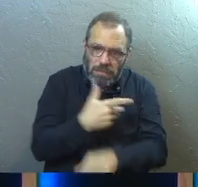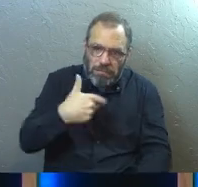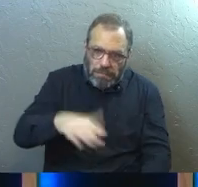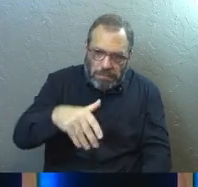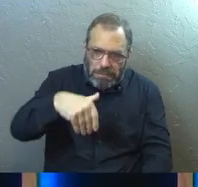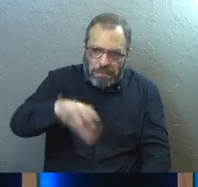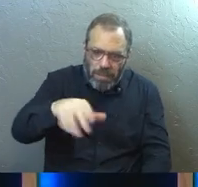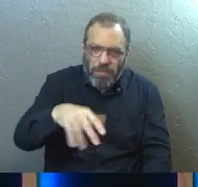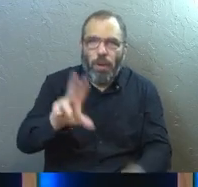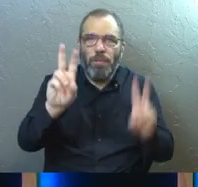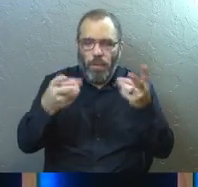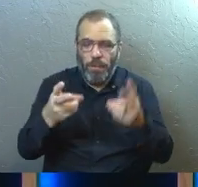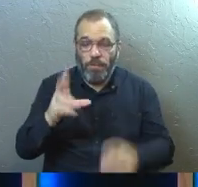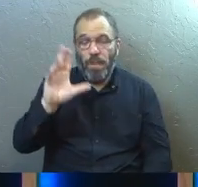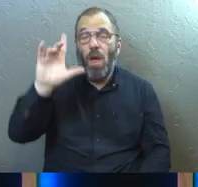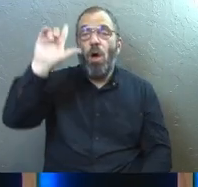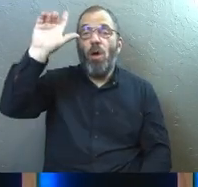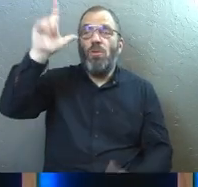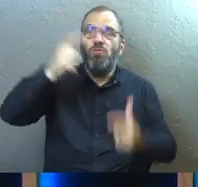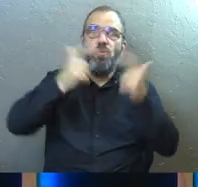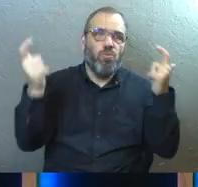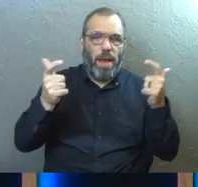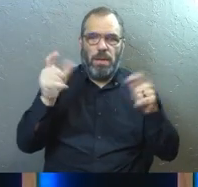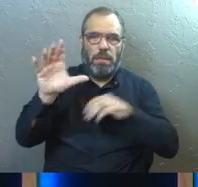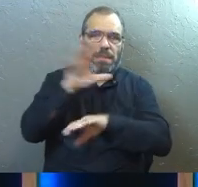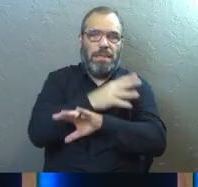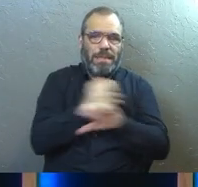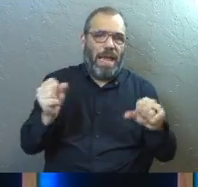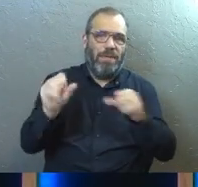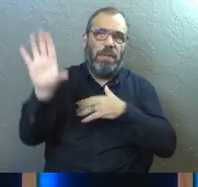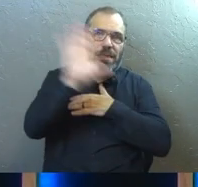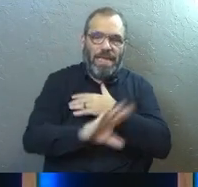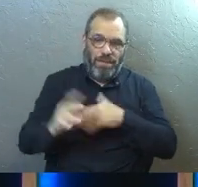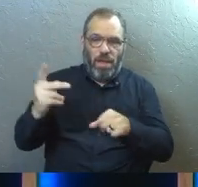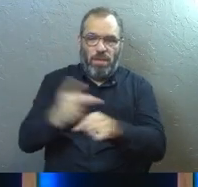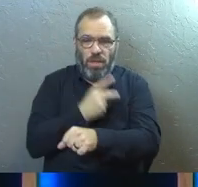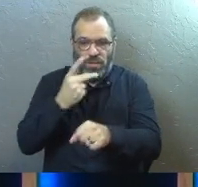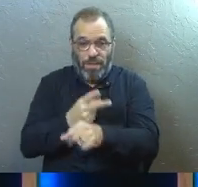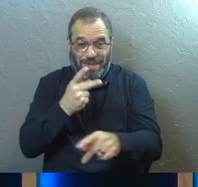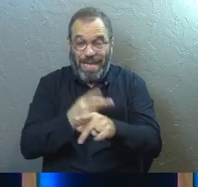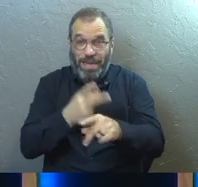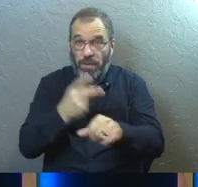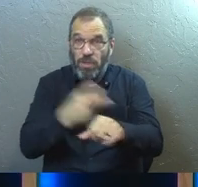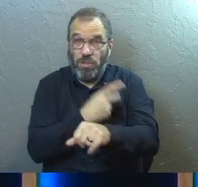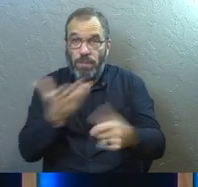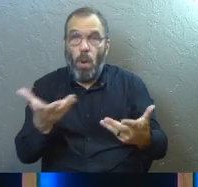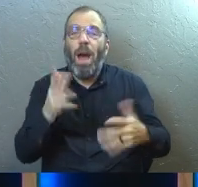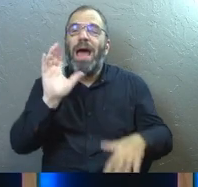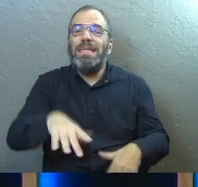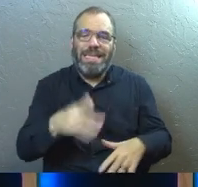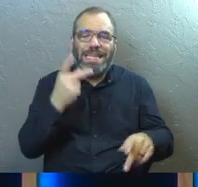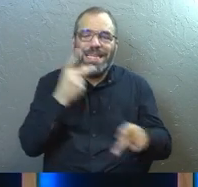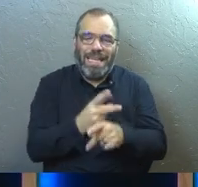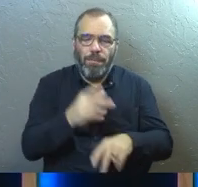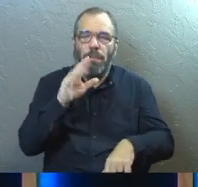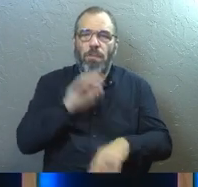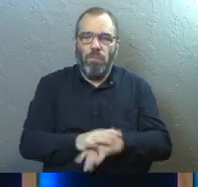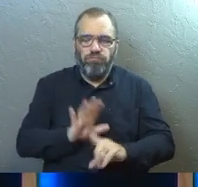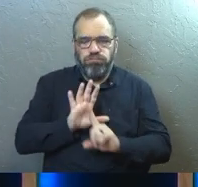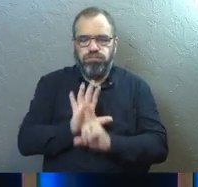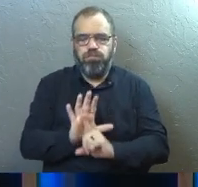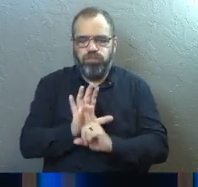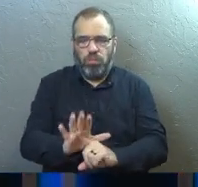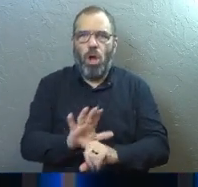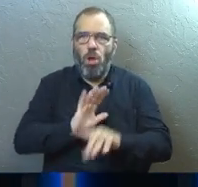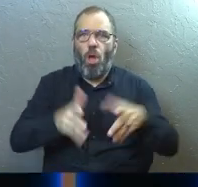So he gave this quote. He said, the greatest single safeguard, which a shepherd has in handling his flock is to keep them on the move. They dare